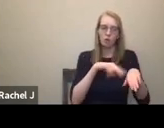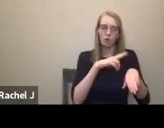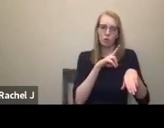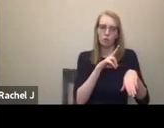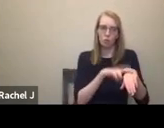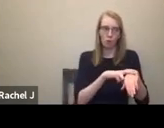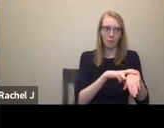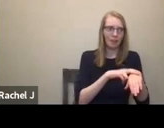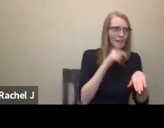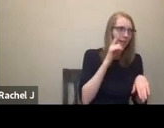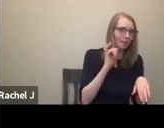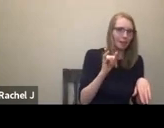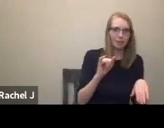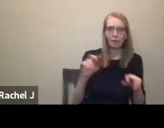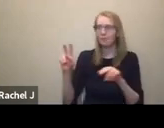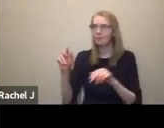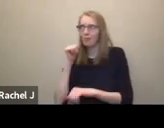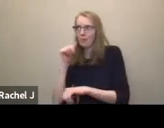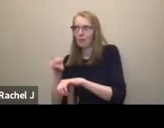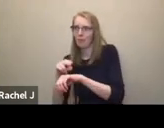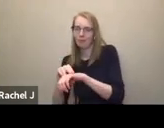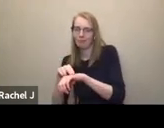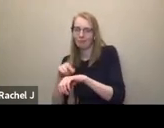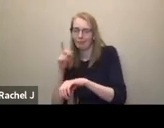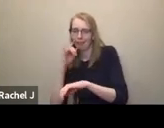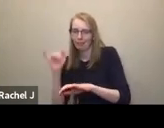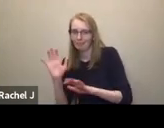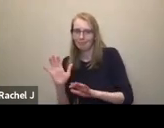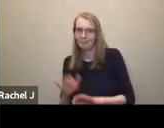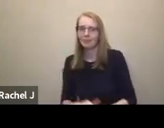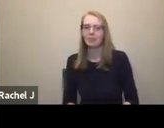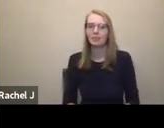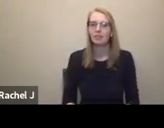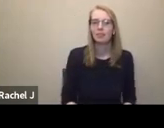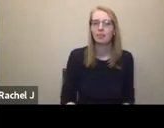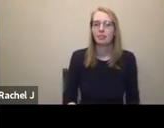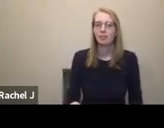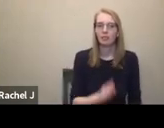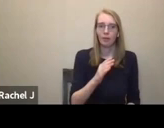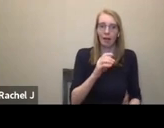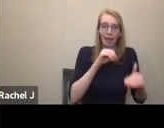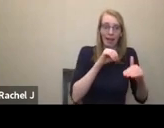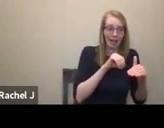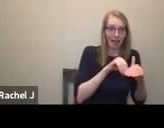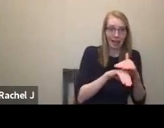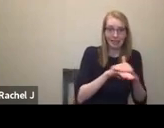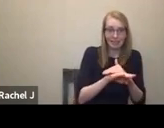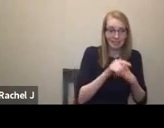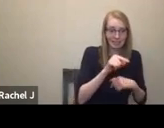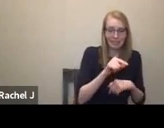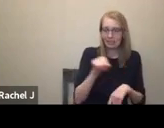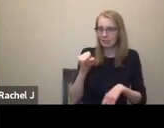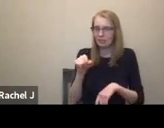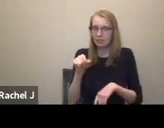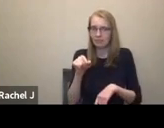normalized aesthetics, or this is access providing access, providing accommodation over here on this side. So we